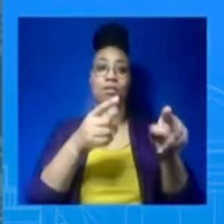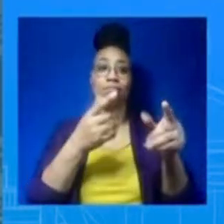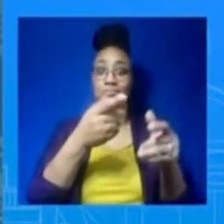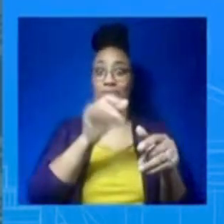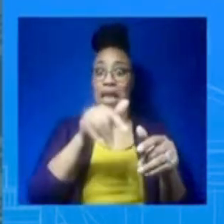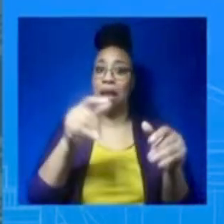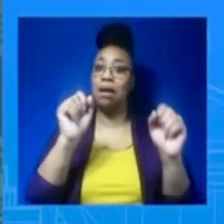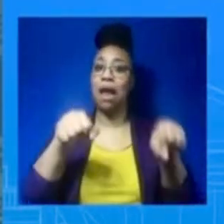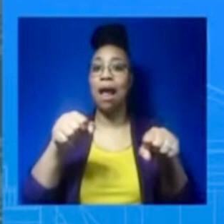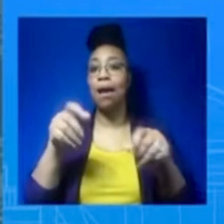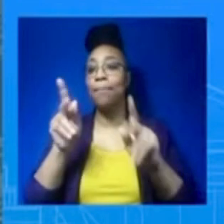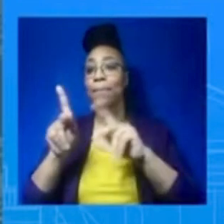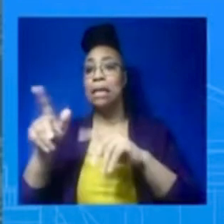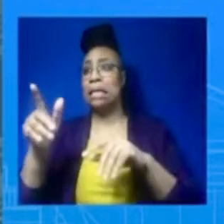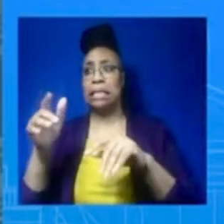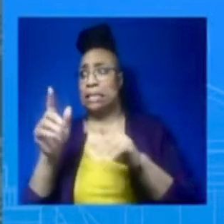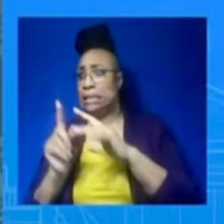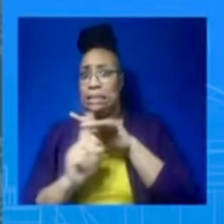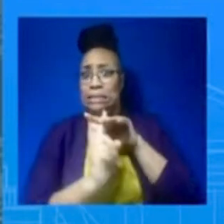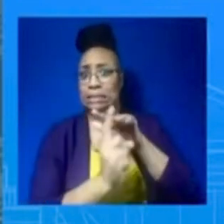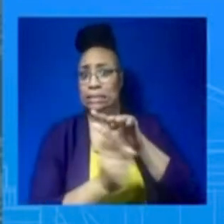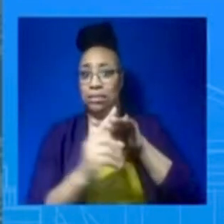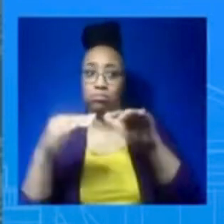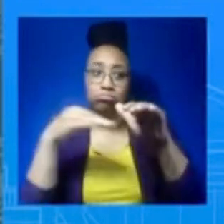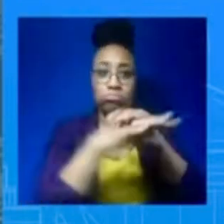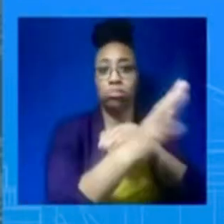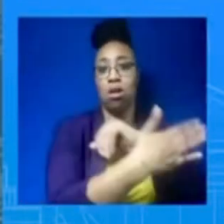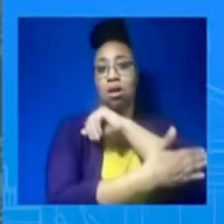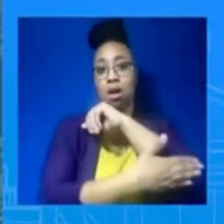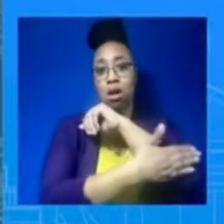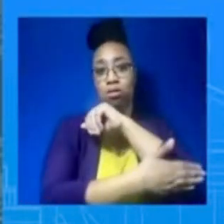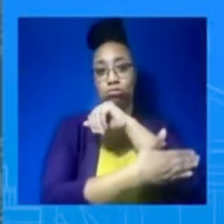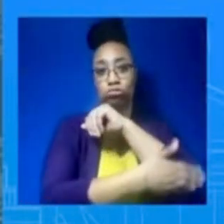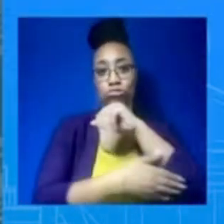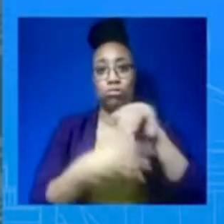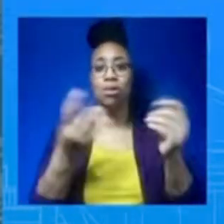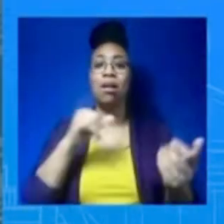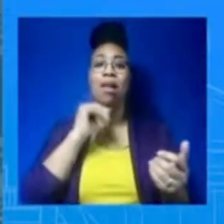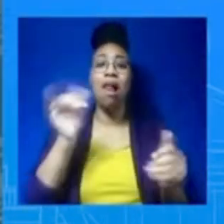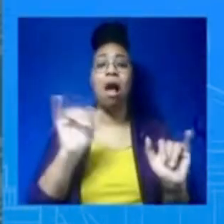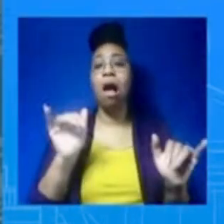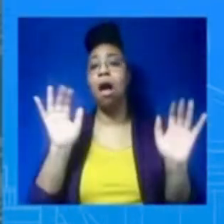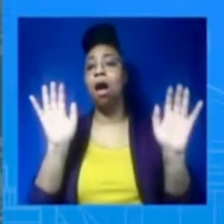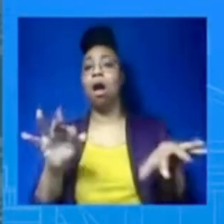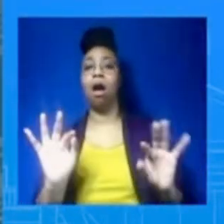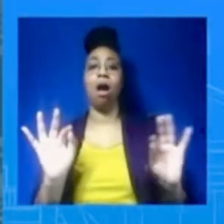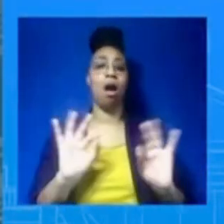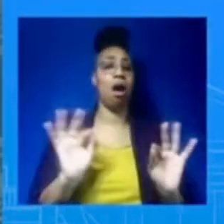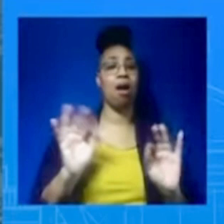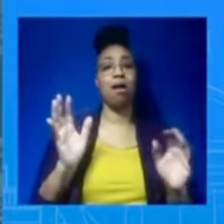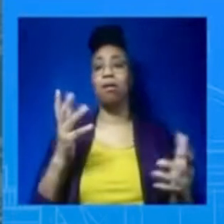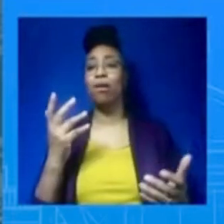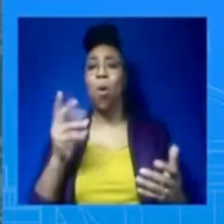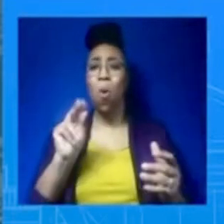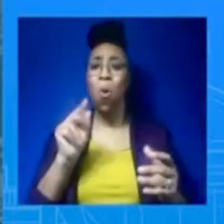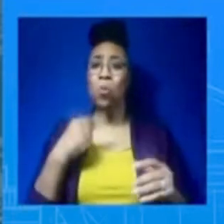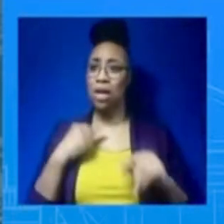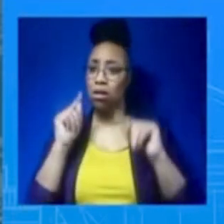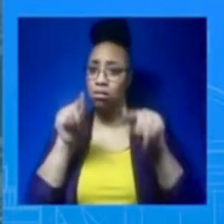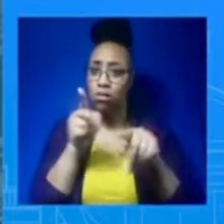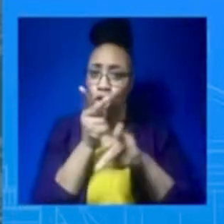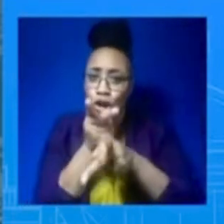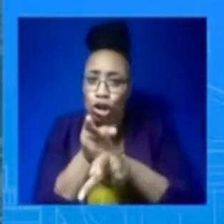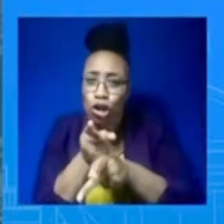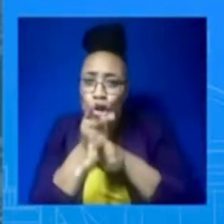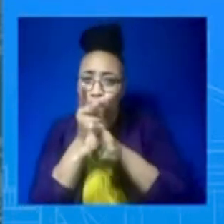codifying the opening of additional border checkpoints in Security Council resolution is the best way to do that, and we'll continue pressing that forward.